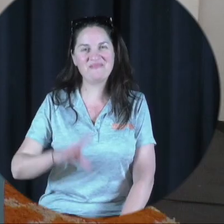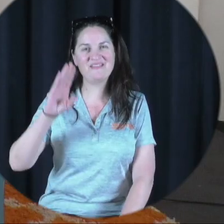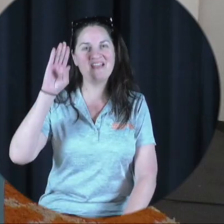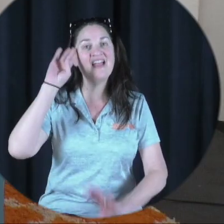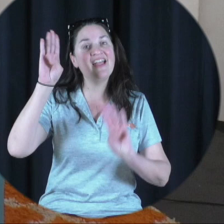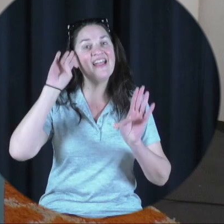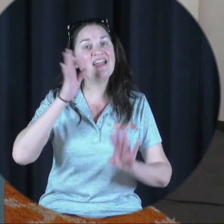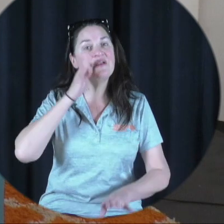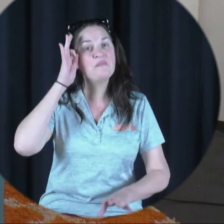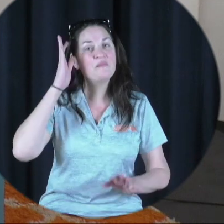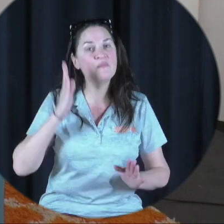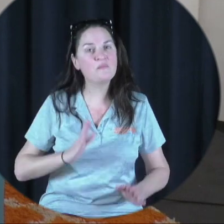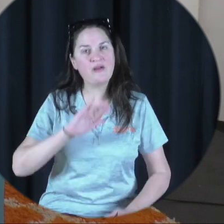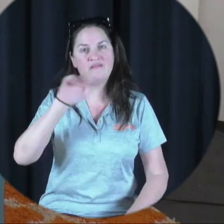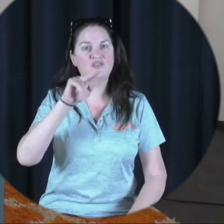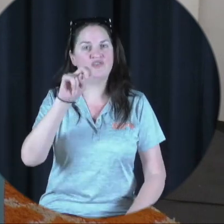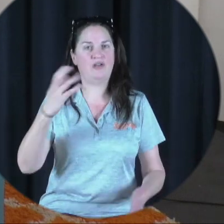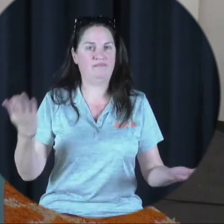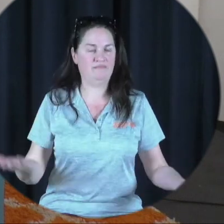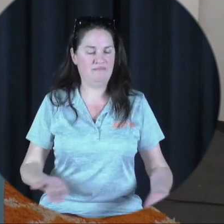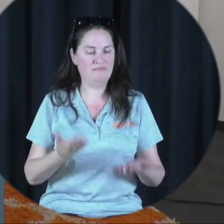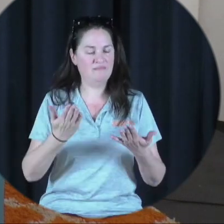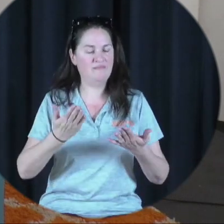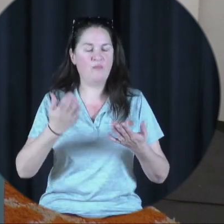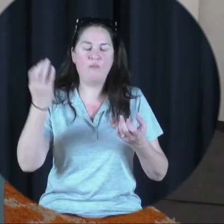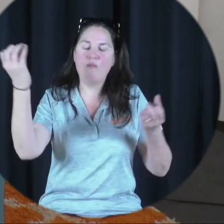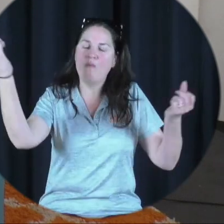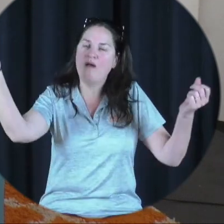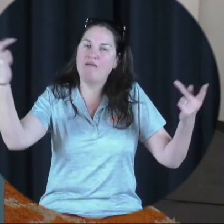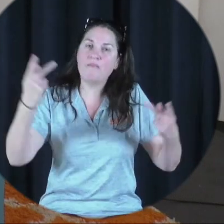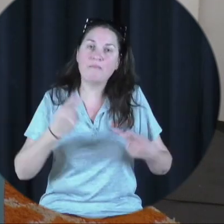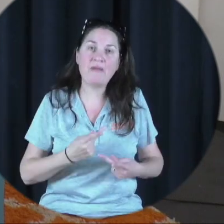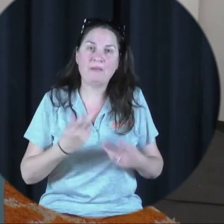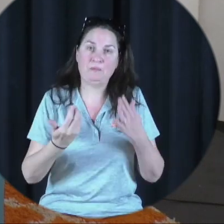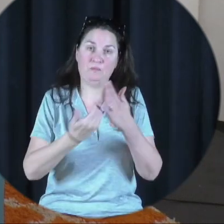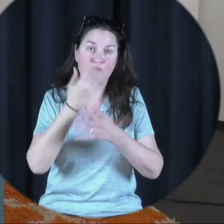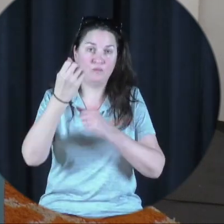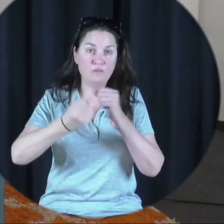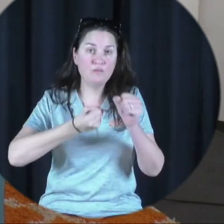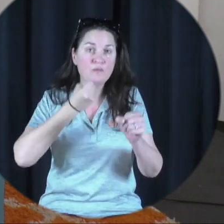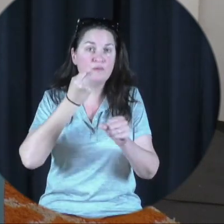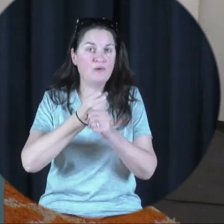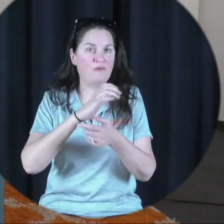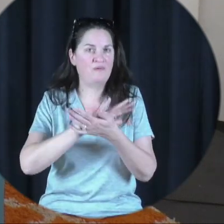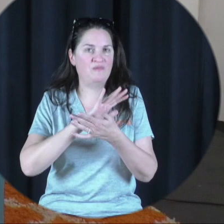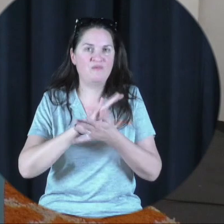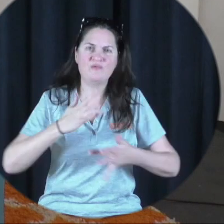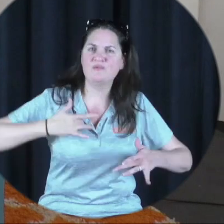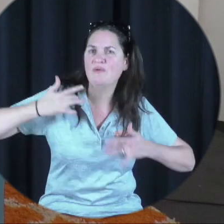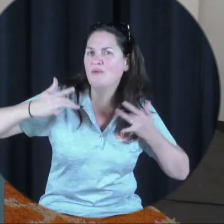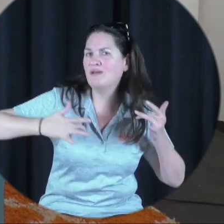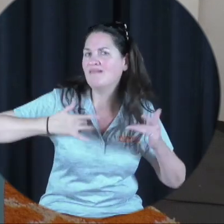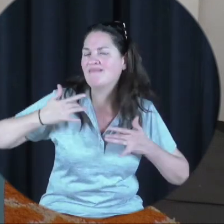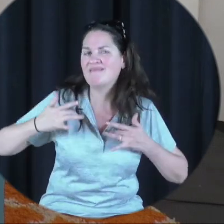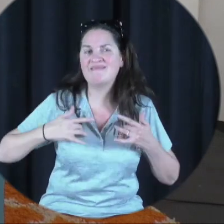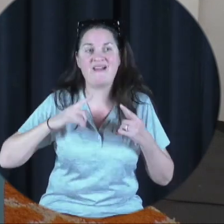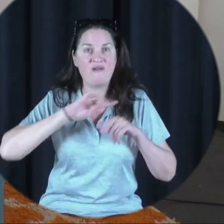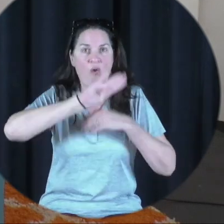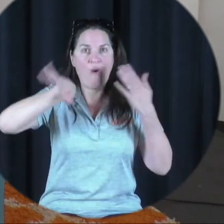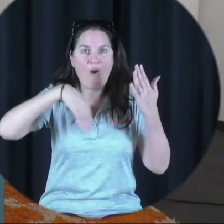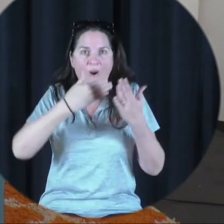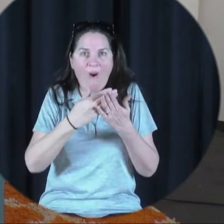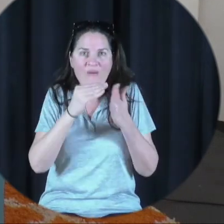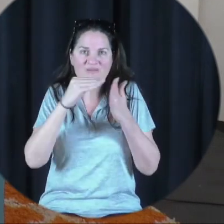Hey Braves, Mr. Johns here. Welcome back to a new school year. We are all so excited about having all of you back on